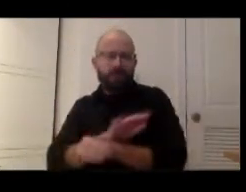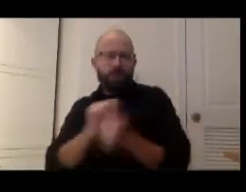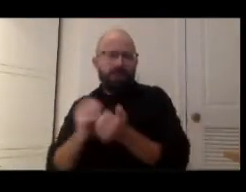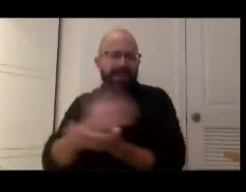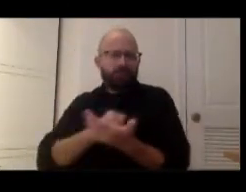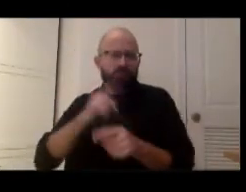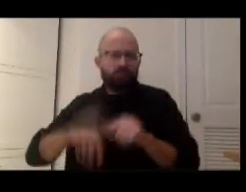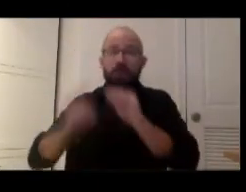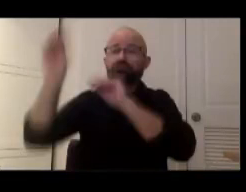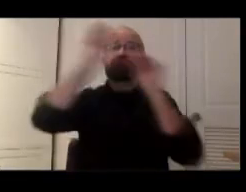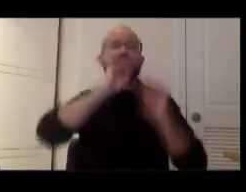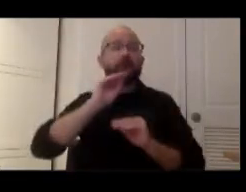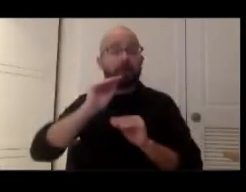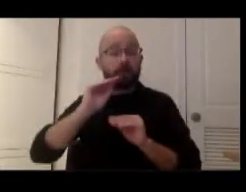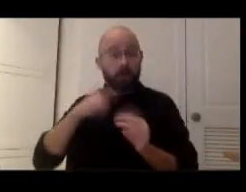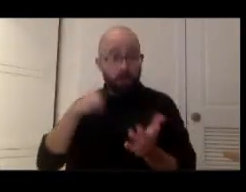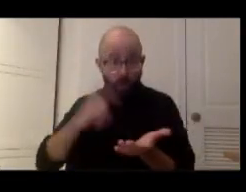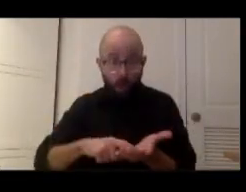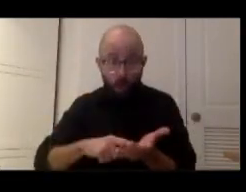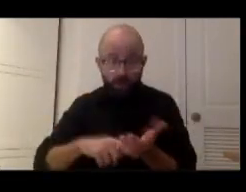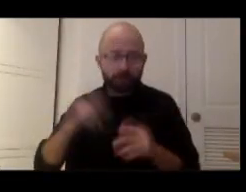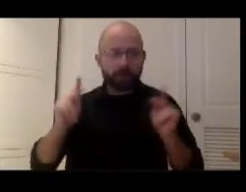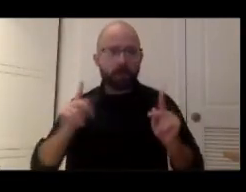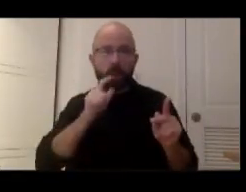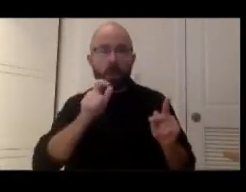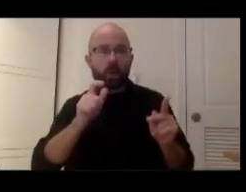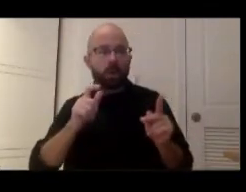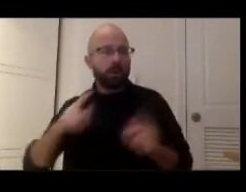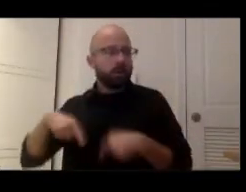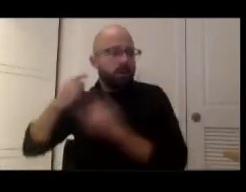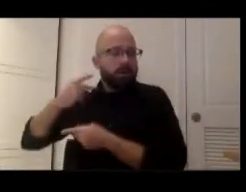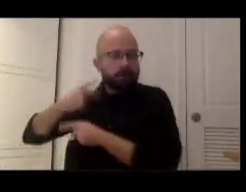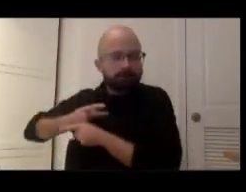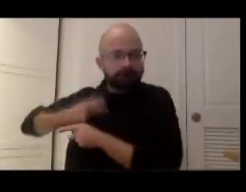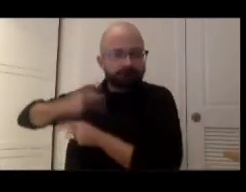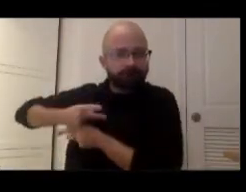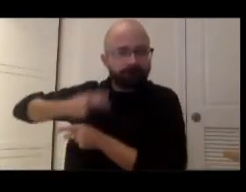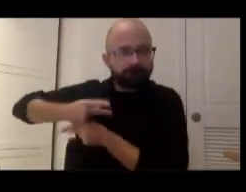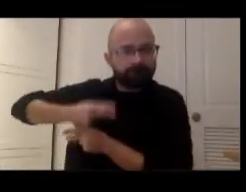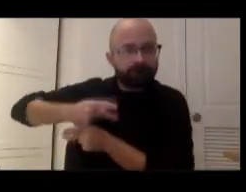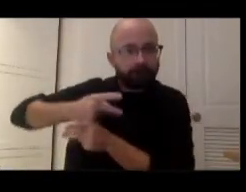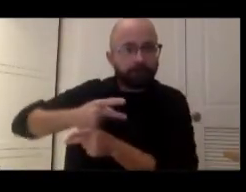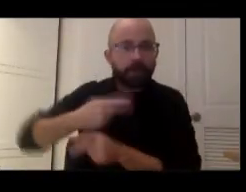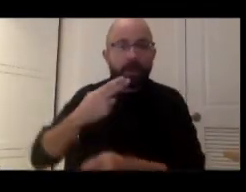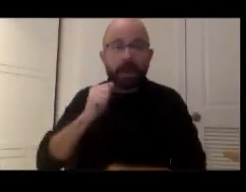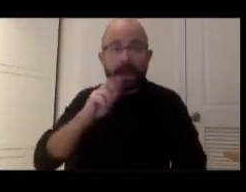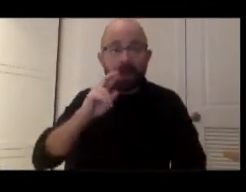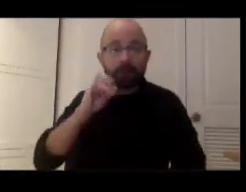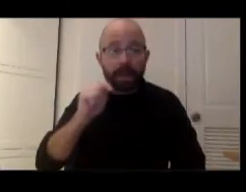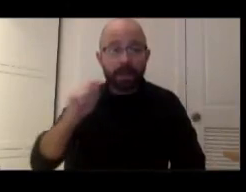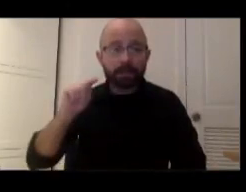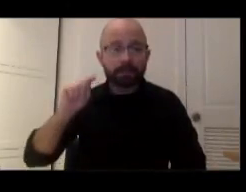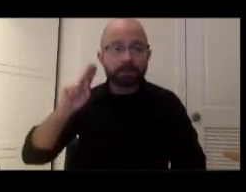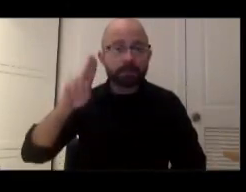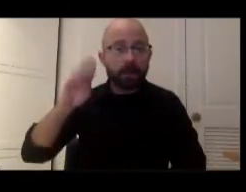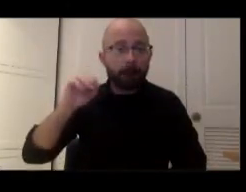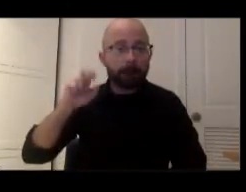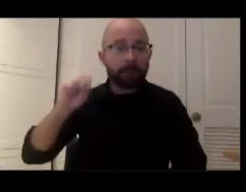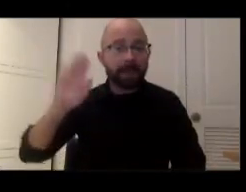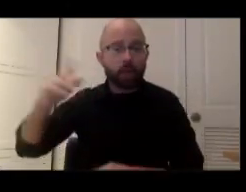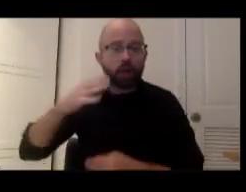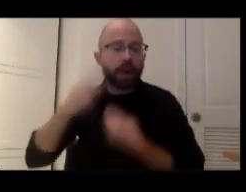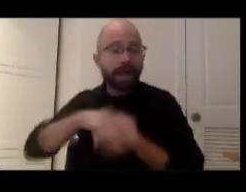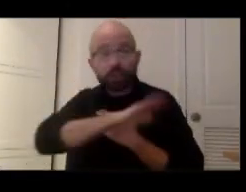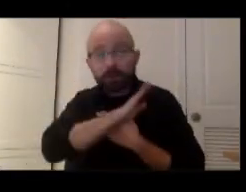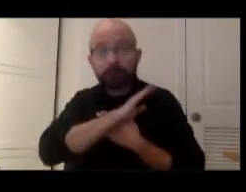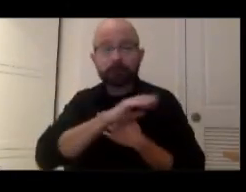what we found is an outpouring of people who have been caretaking uh Harry Tubman's uh handkerchief and shawl and hymnal